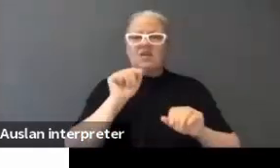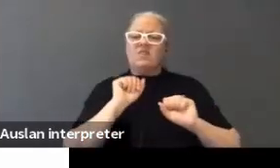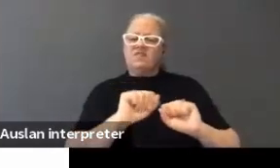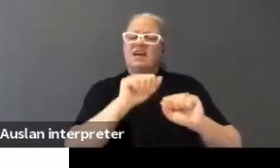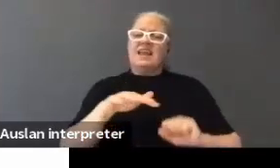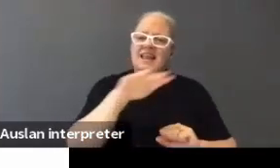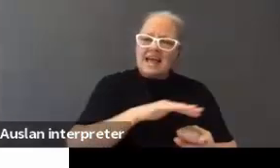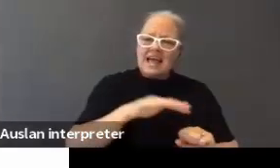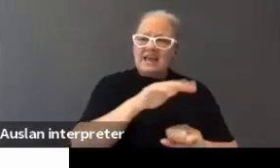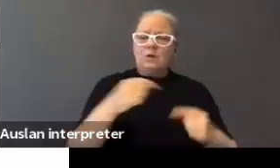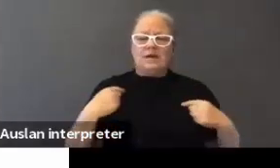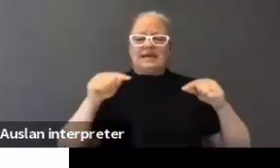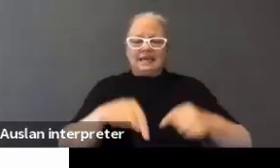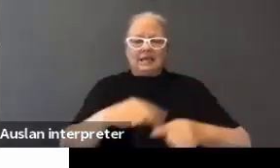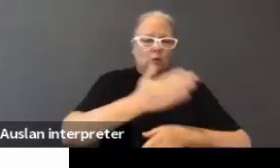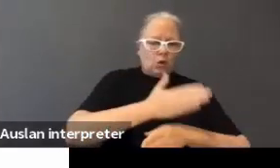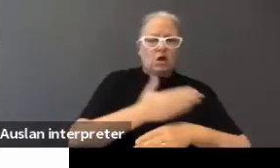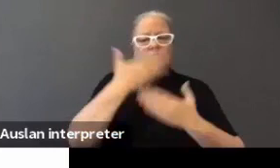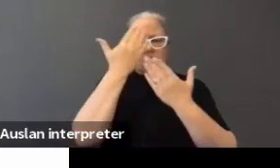which we're all meeting. Now,